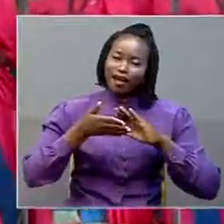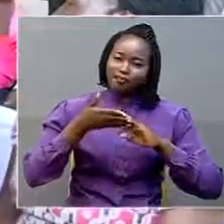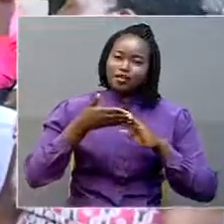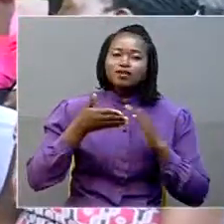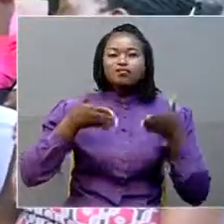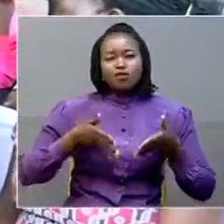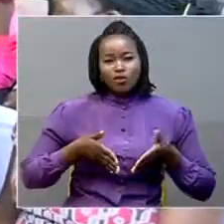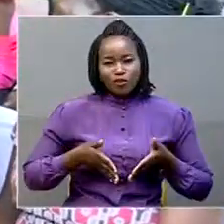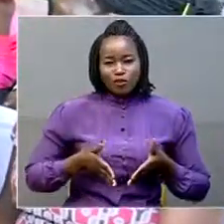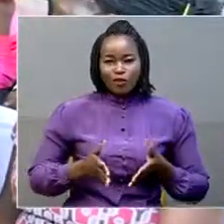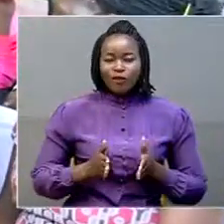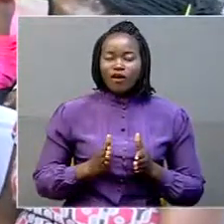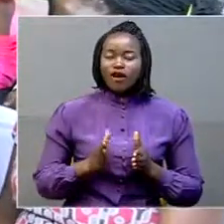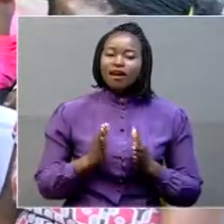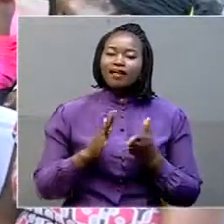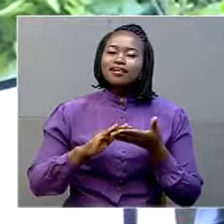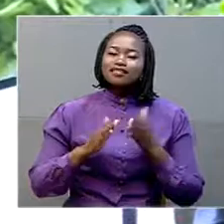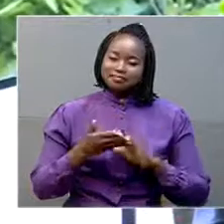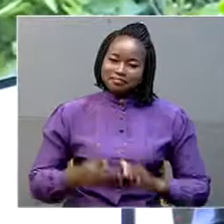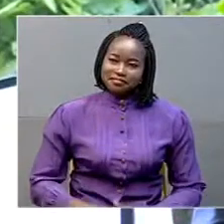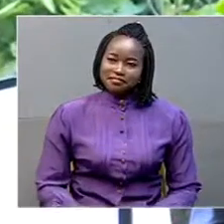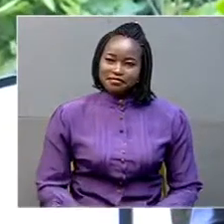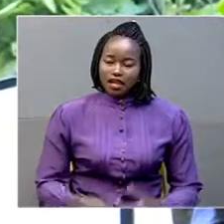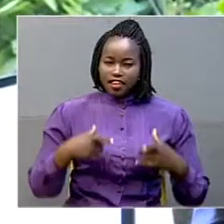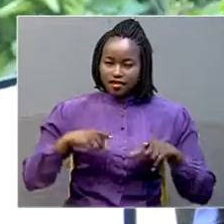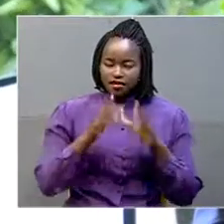Let us pray.